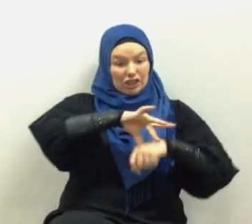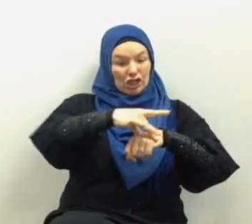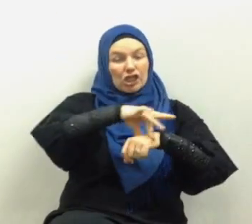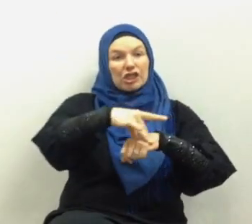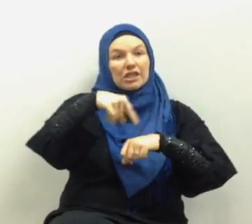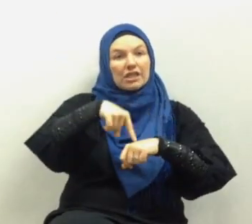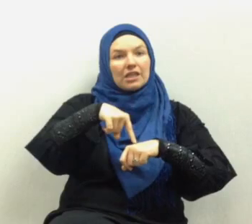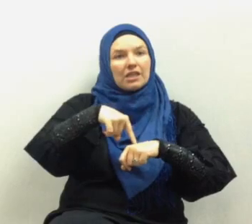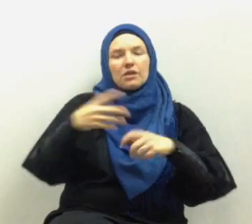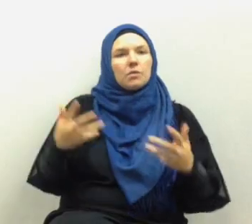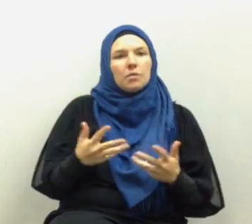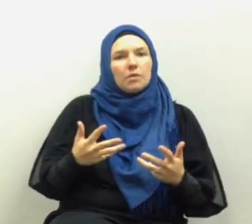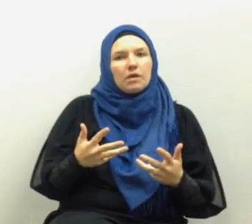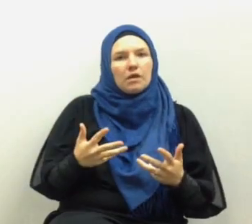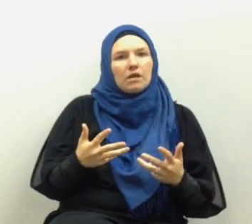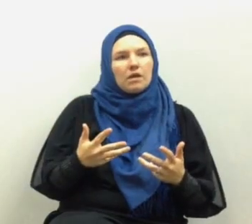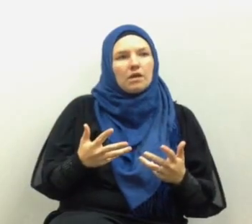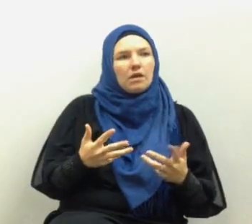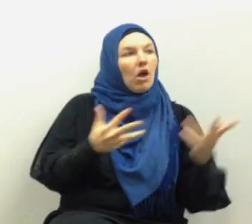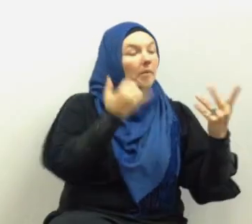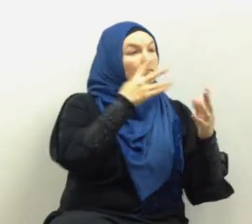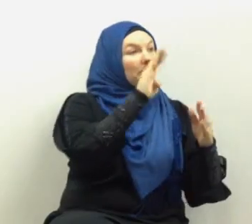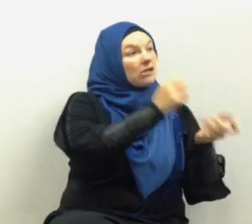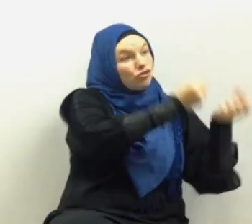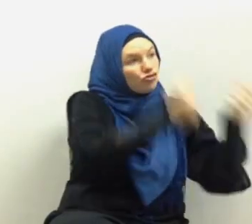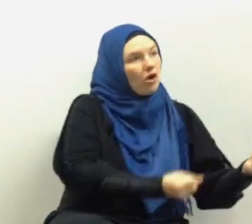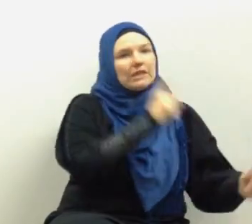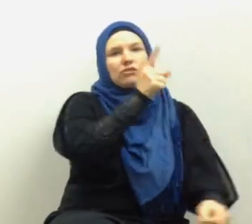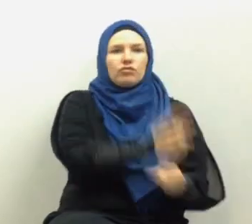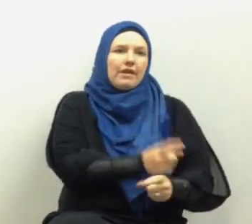this earth's rule is that might is right